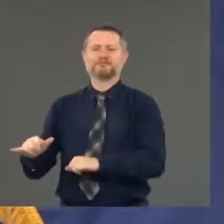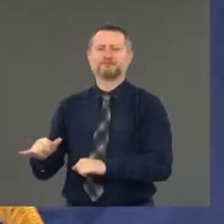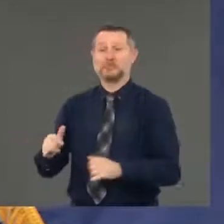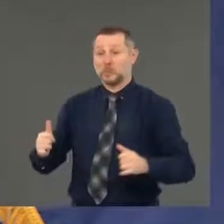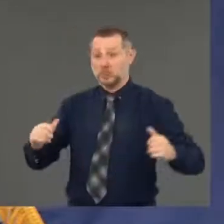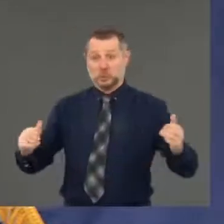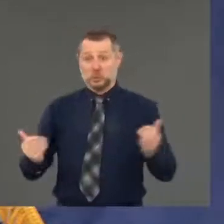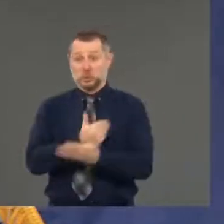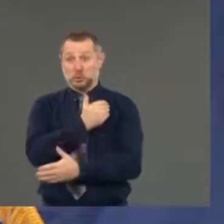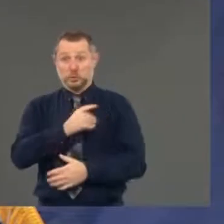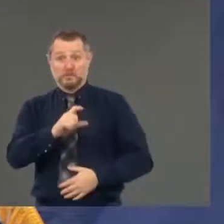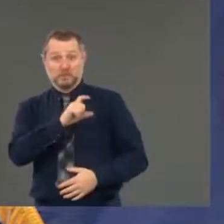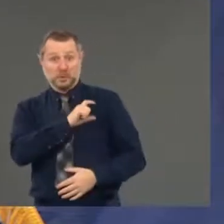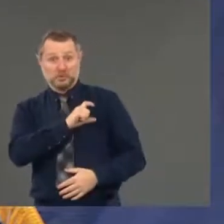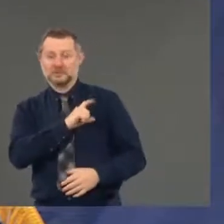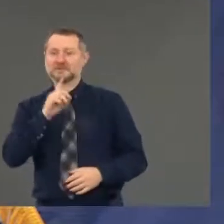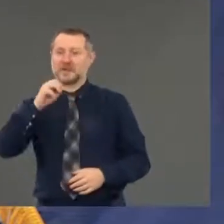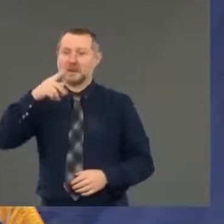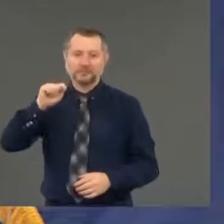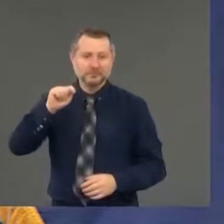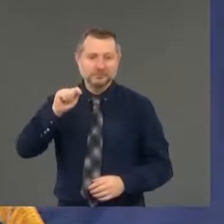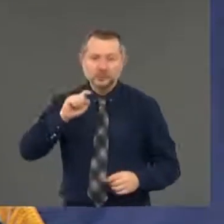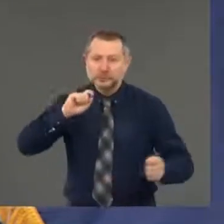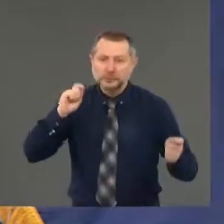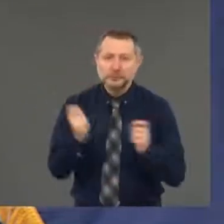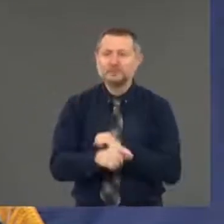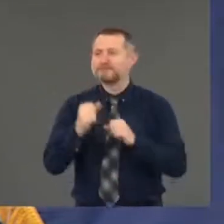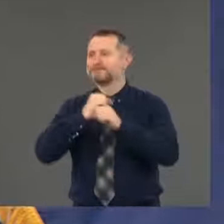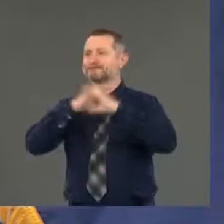on a fundamental level.